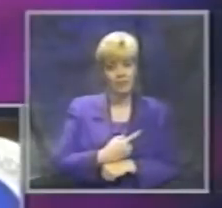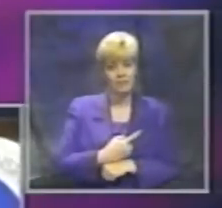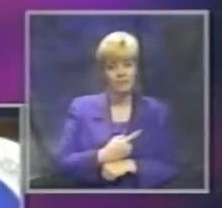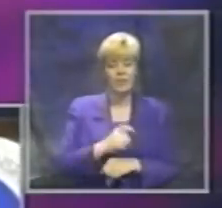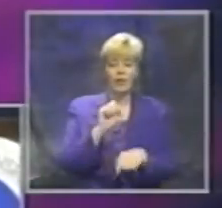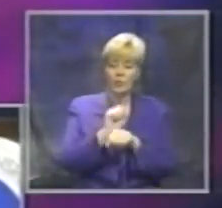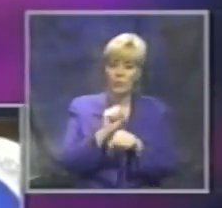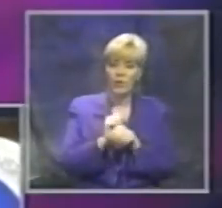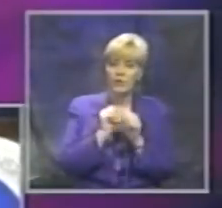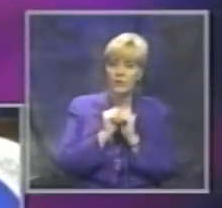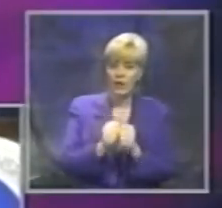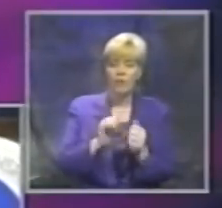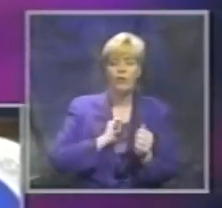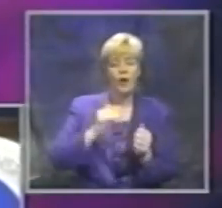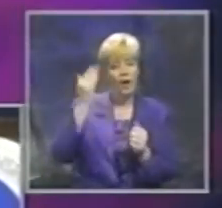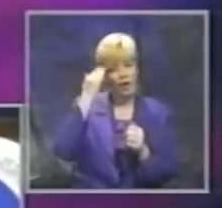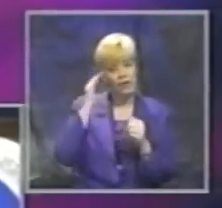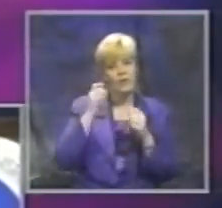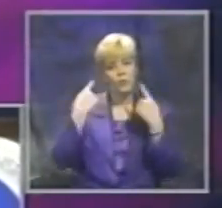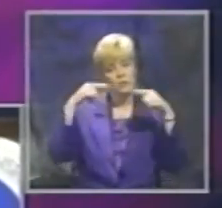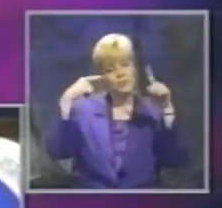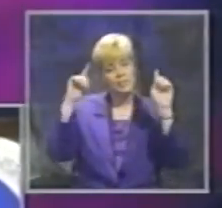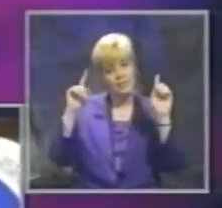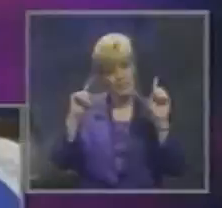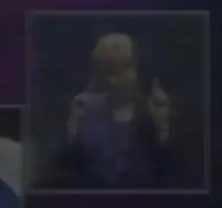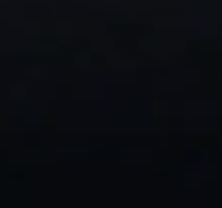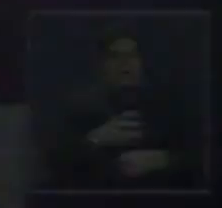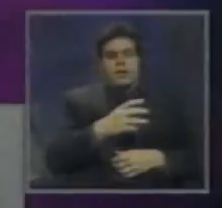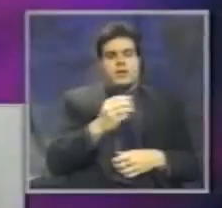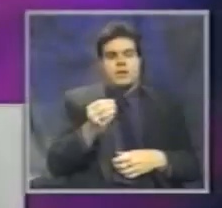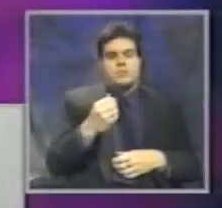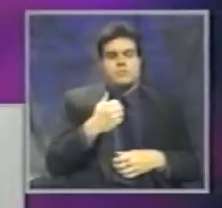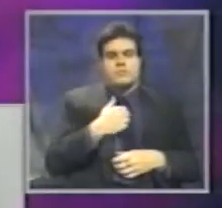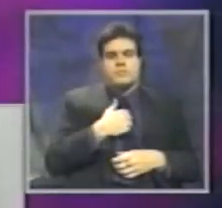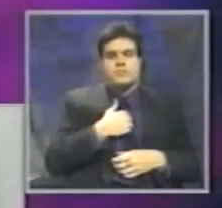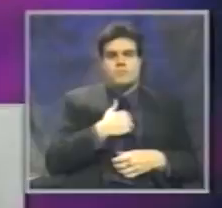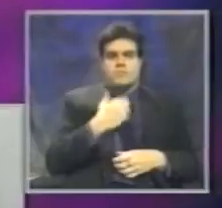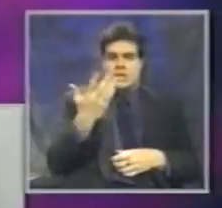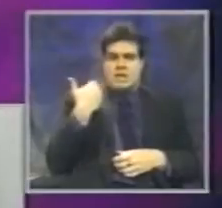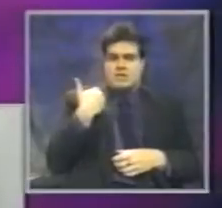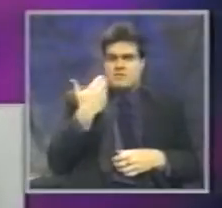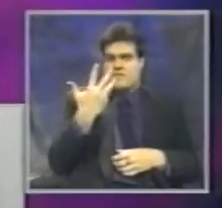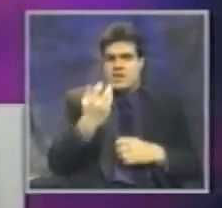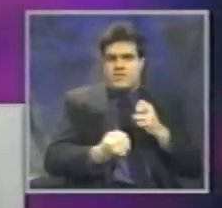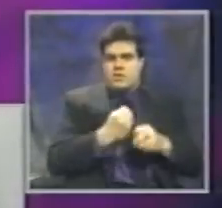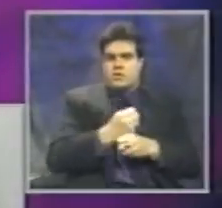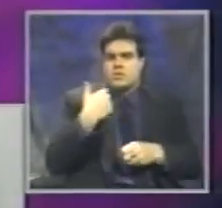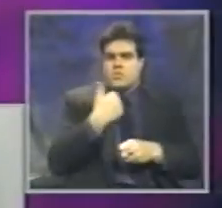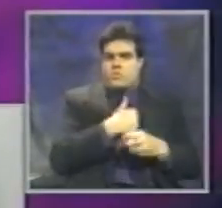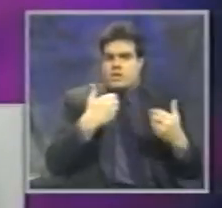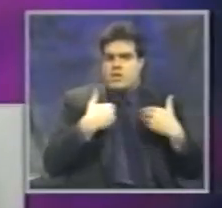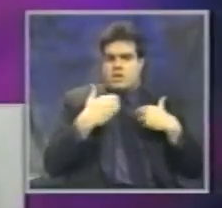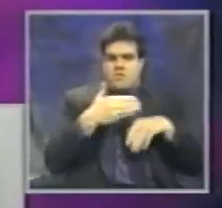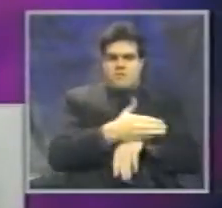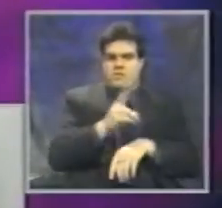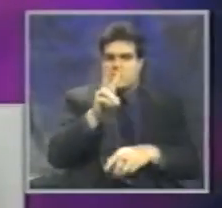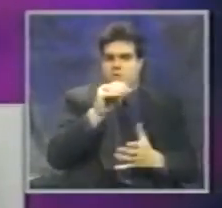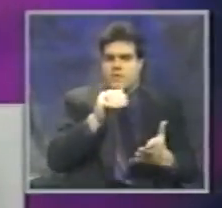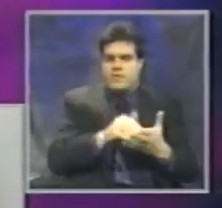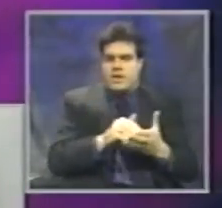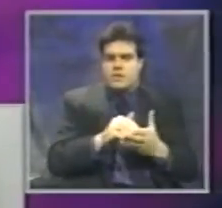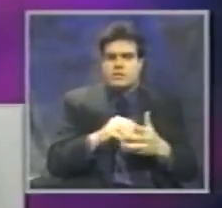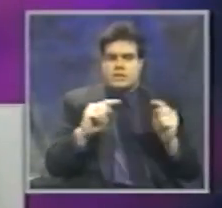Working together, I know we will be successful. The last five years, we've had over 2,000 injury